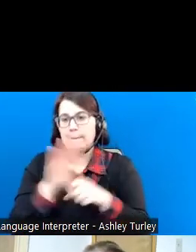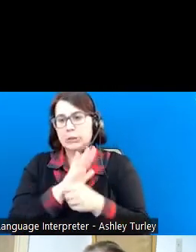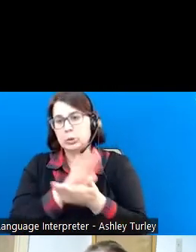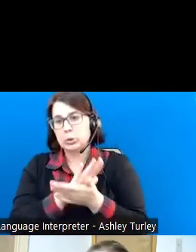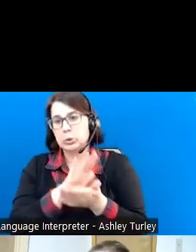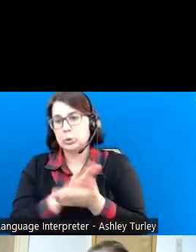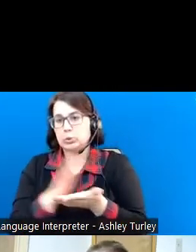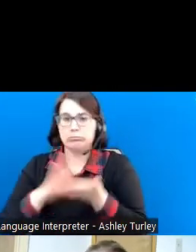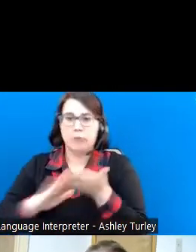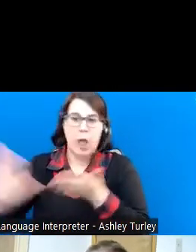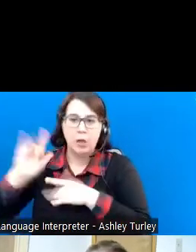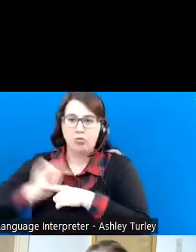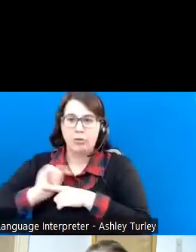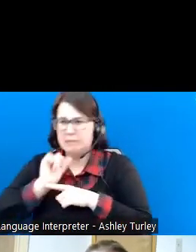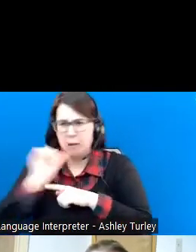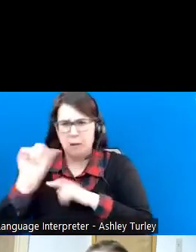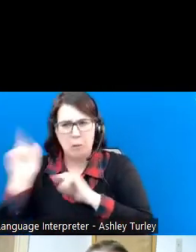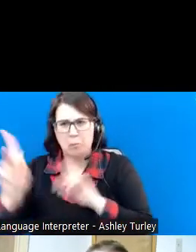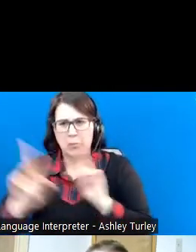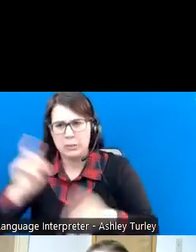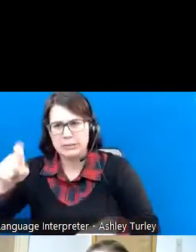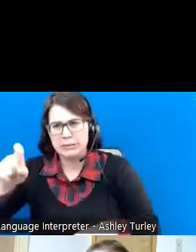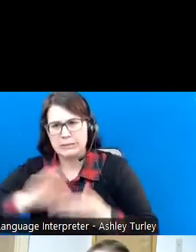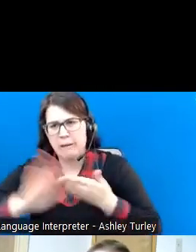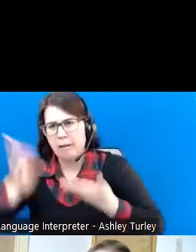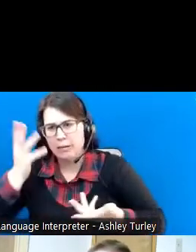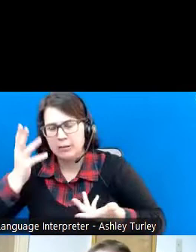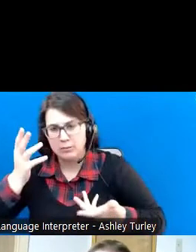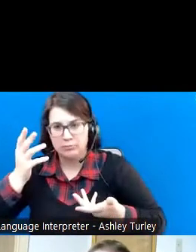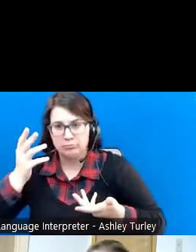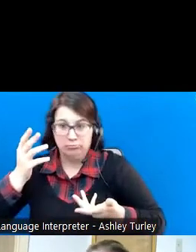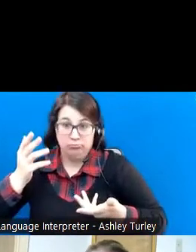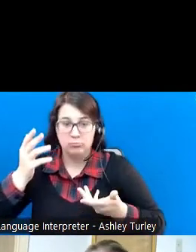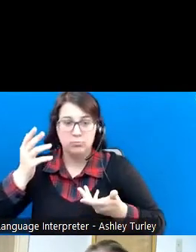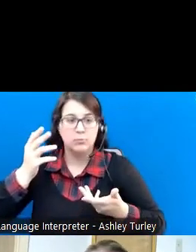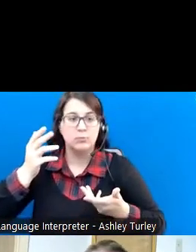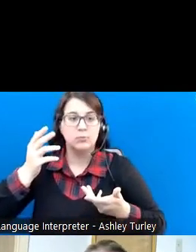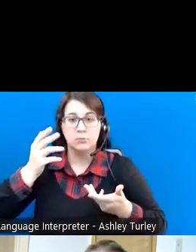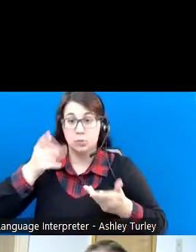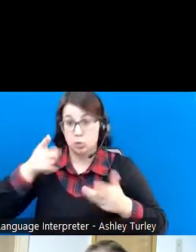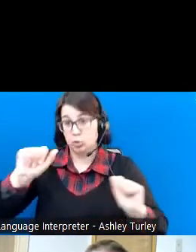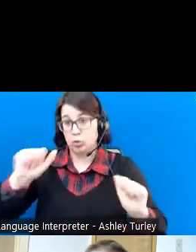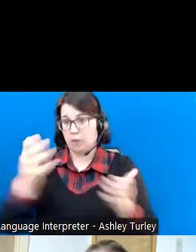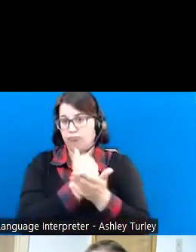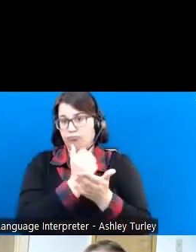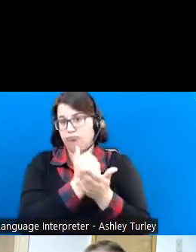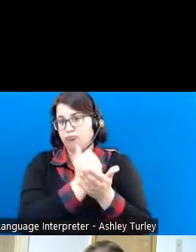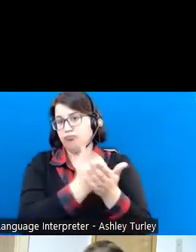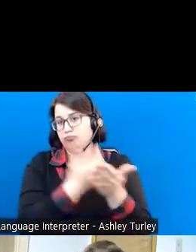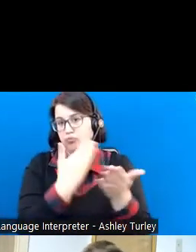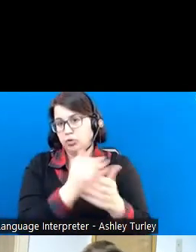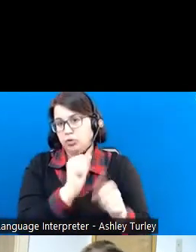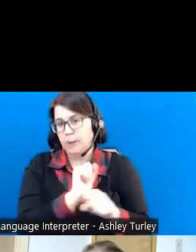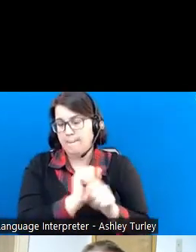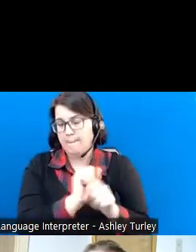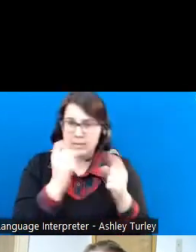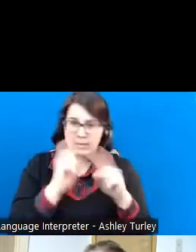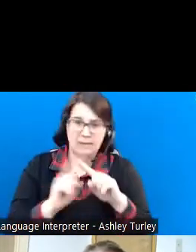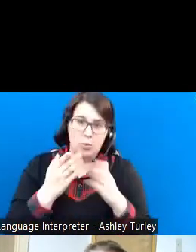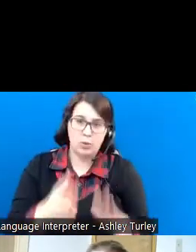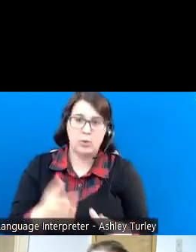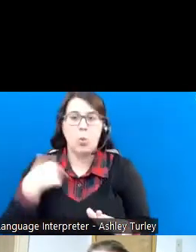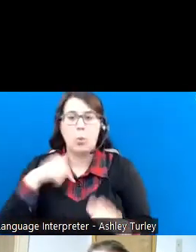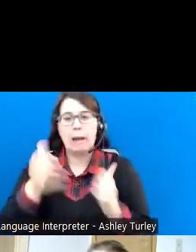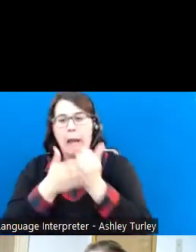not everyone has to go to college or does go to college. You can obtain great jobs through many different ways. But we can help you